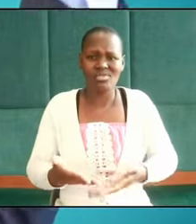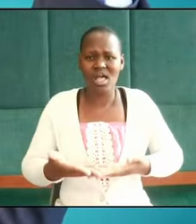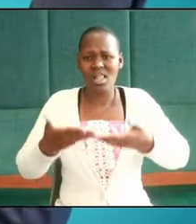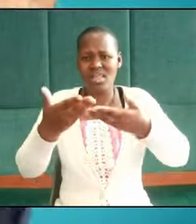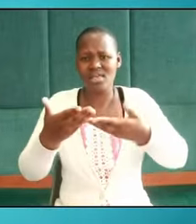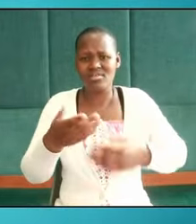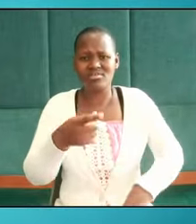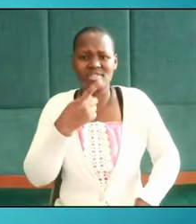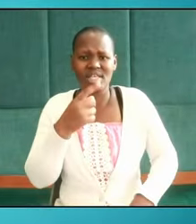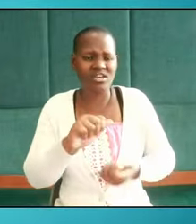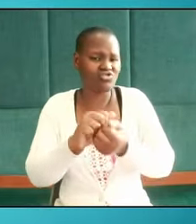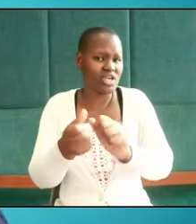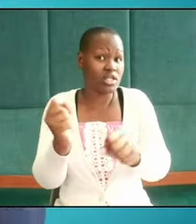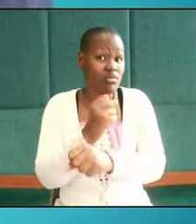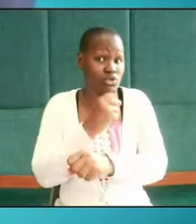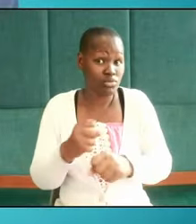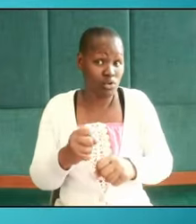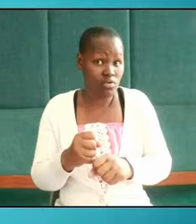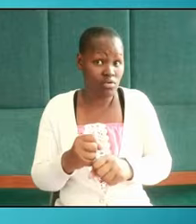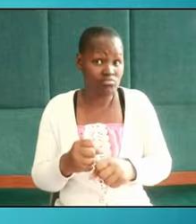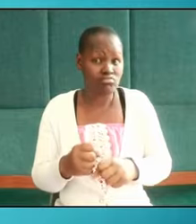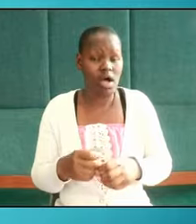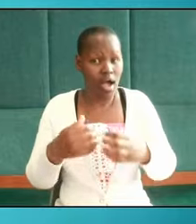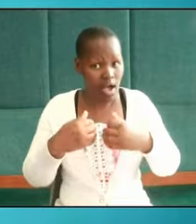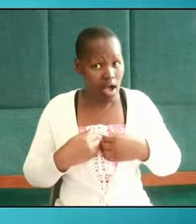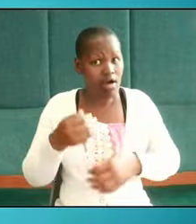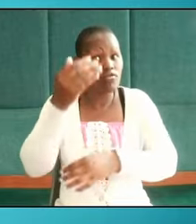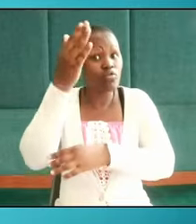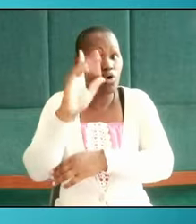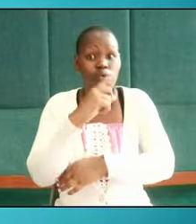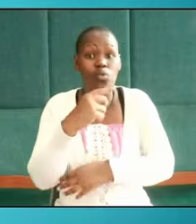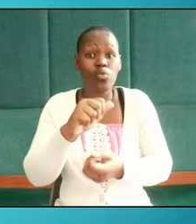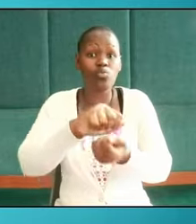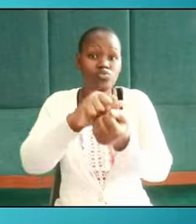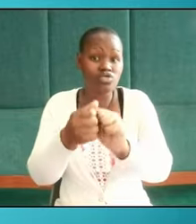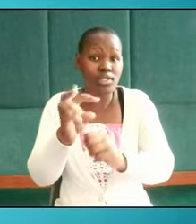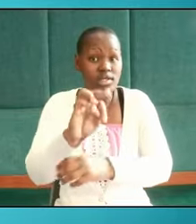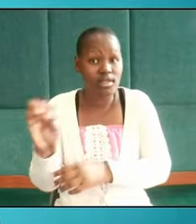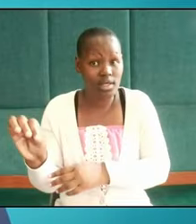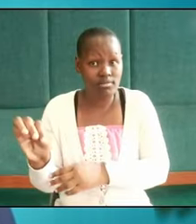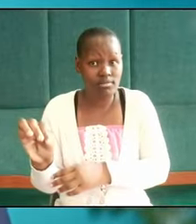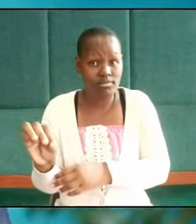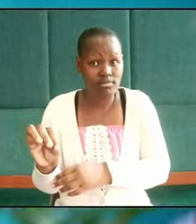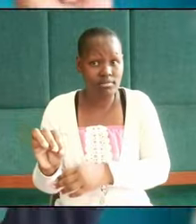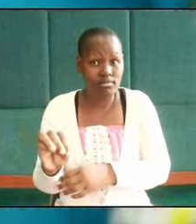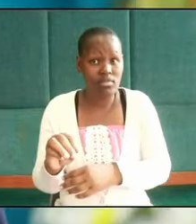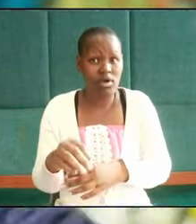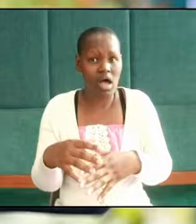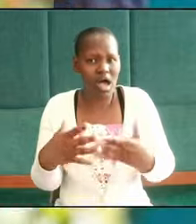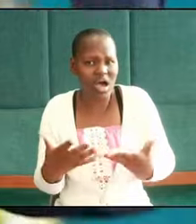they cannot be altered there is a God who can alter them despite their degree